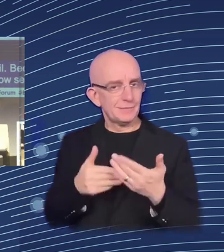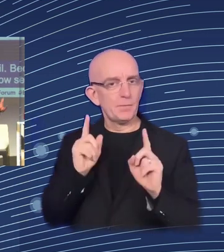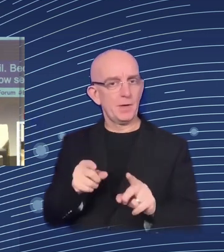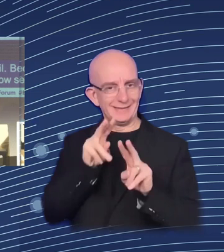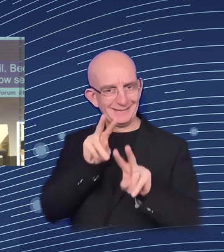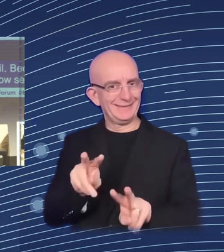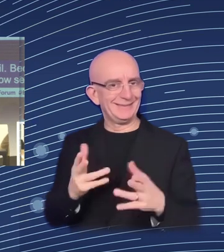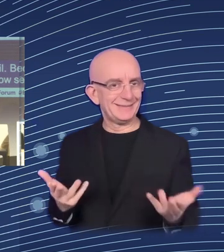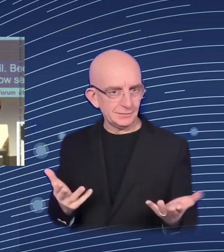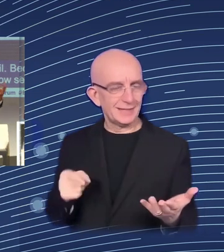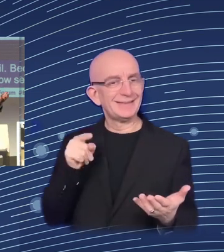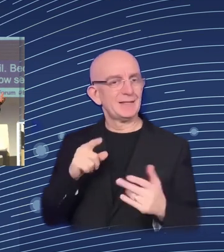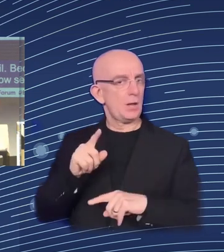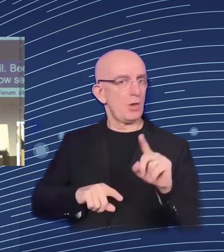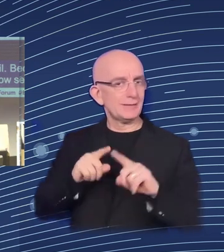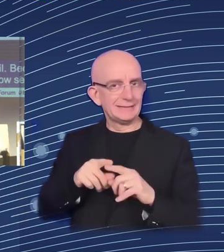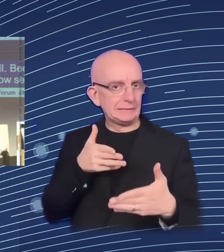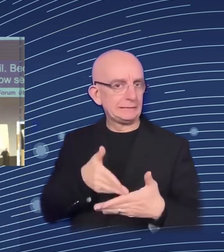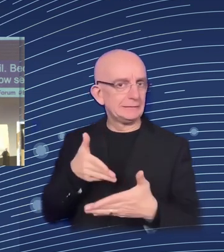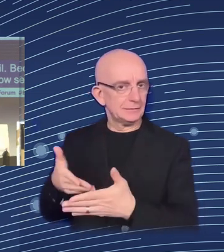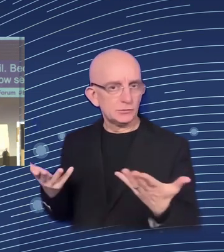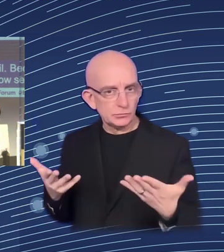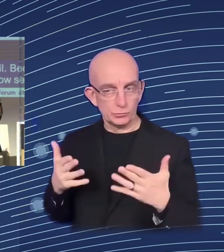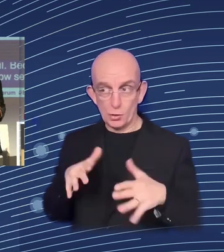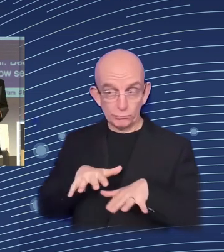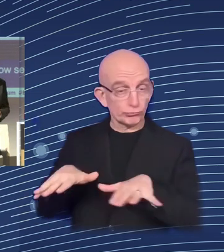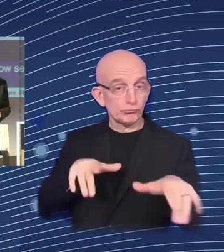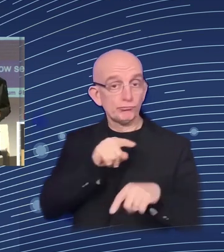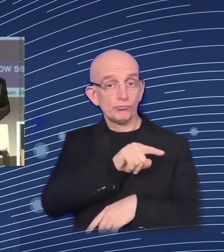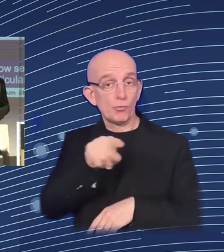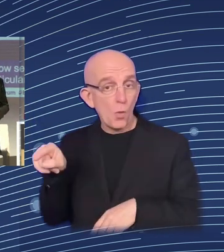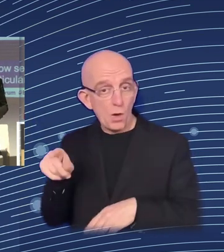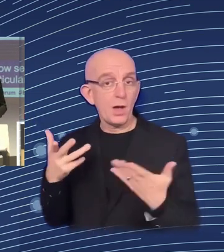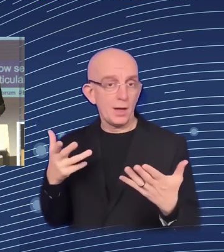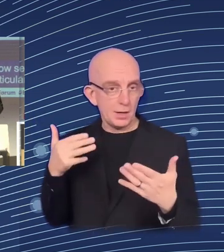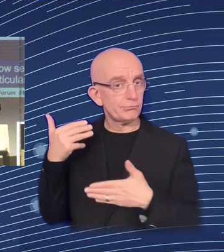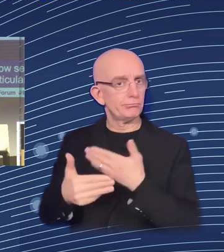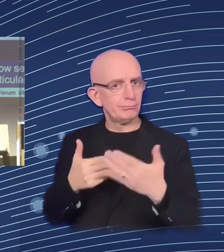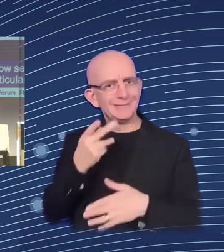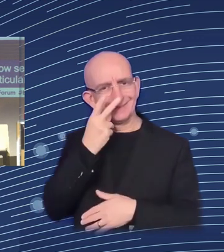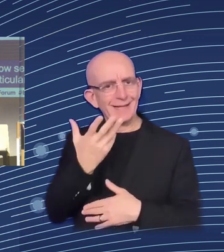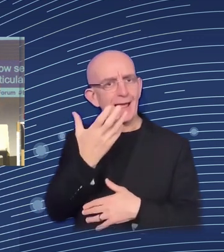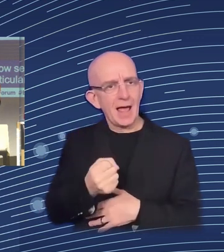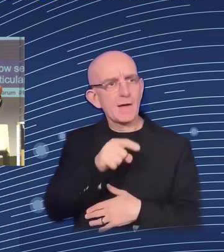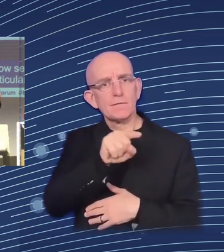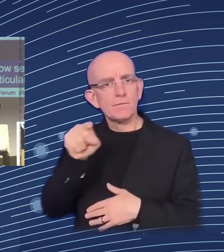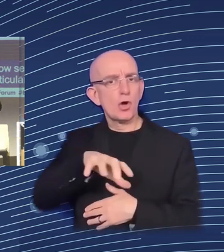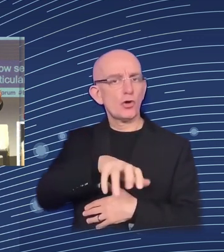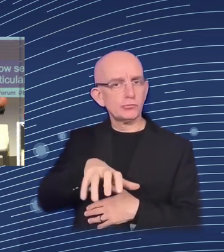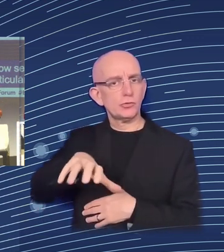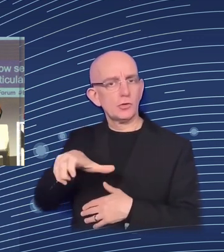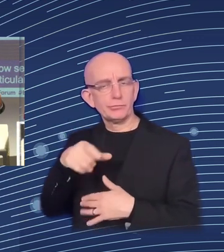countries, in national debate, with, in particular, the use of the inconvenient poses by